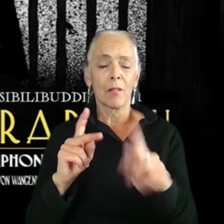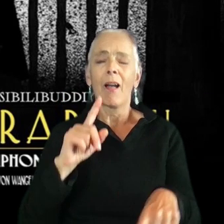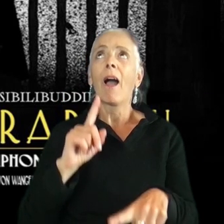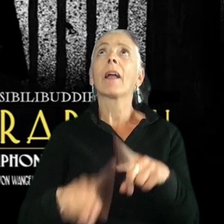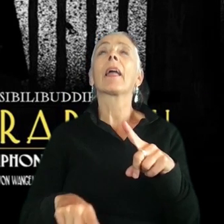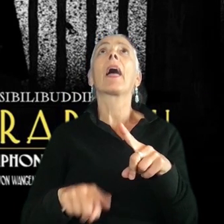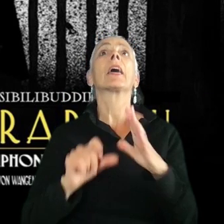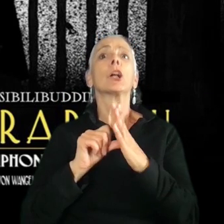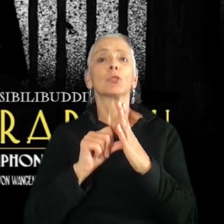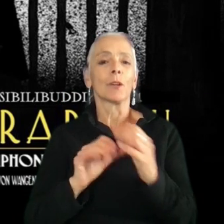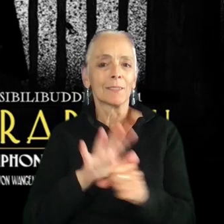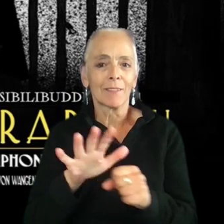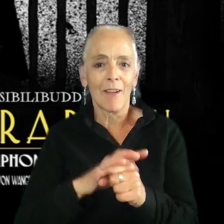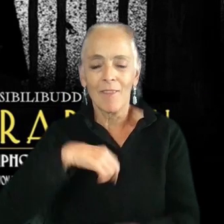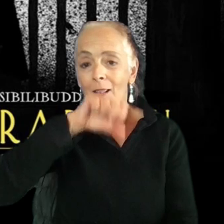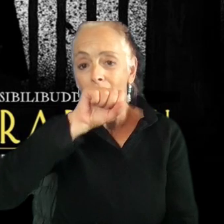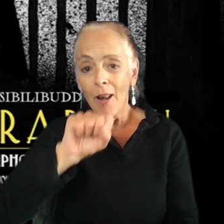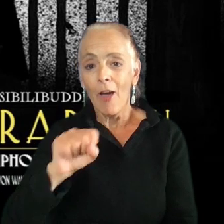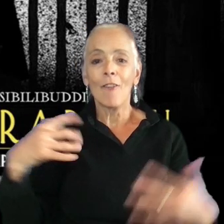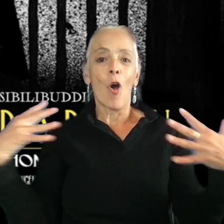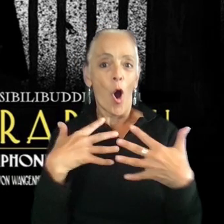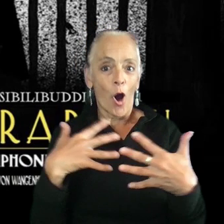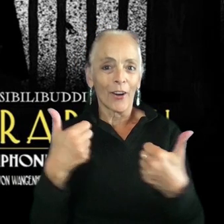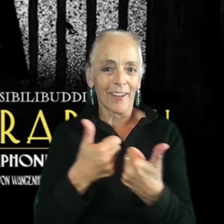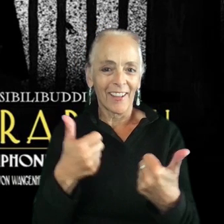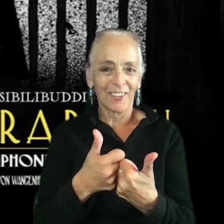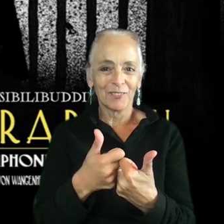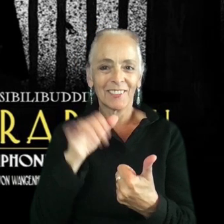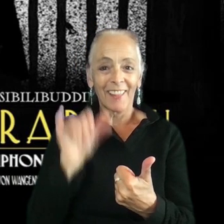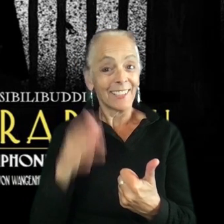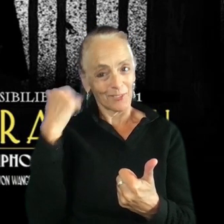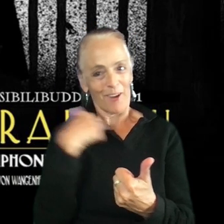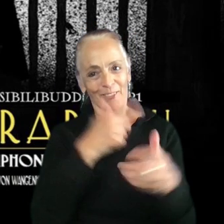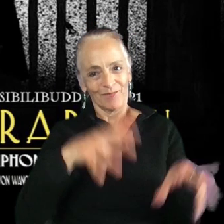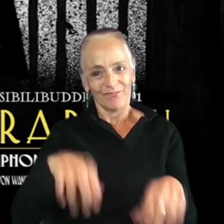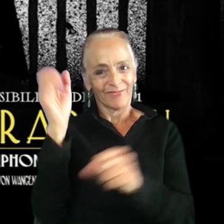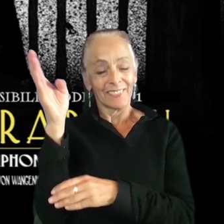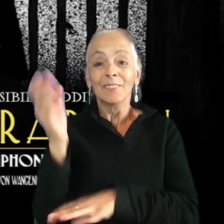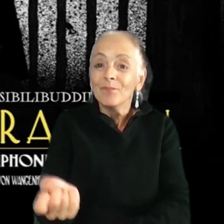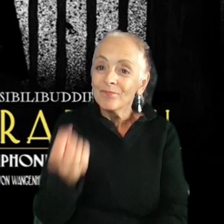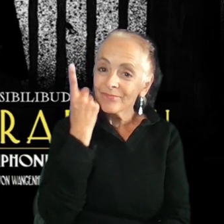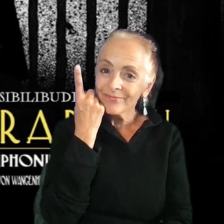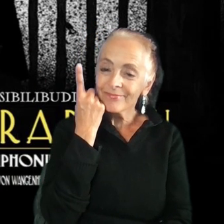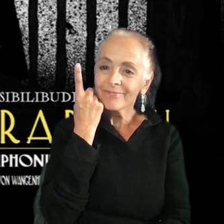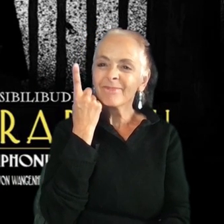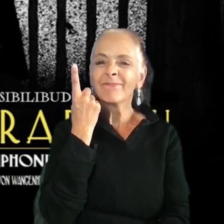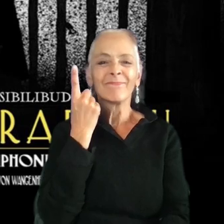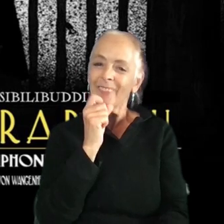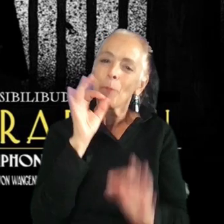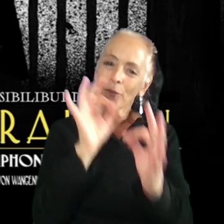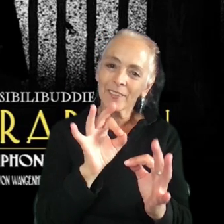I love horror games. That's why we're doing this. But horror games aren't perfect.